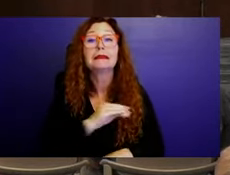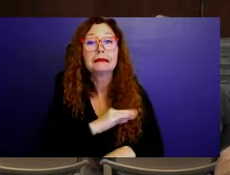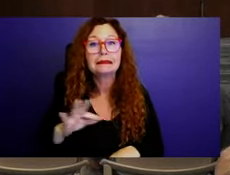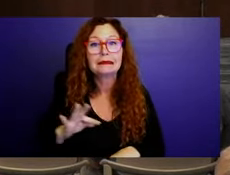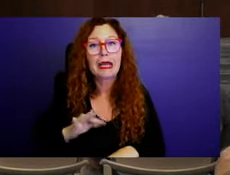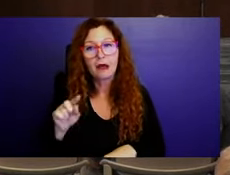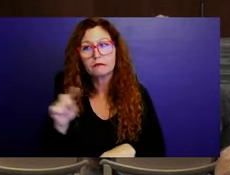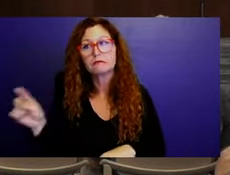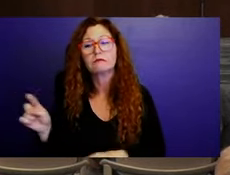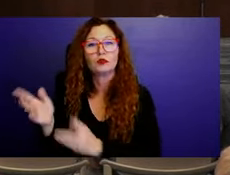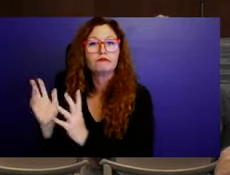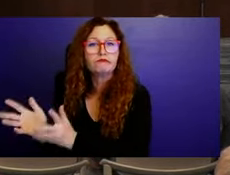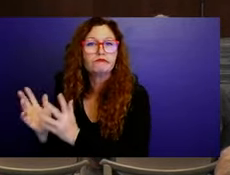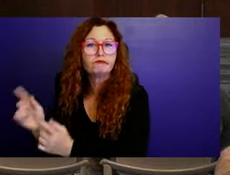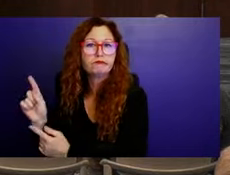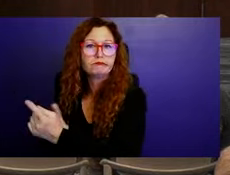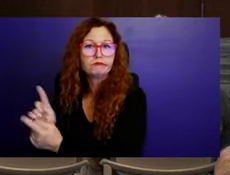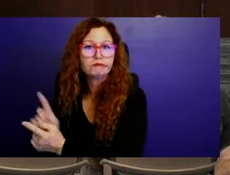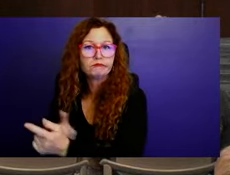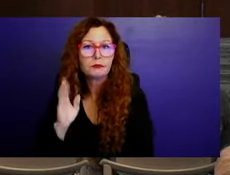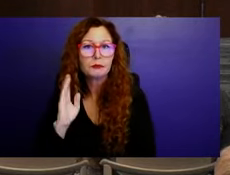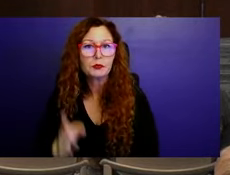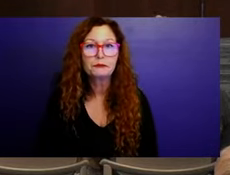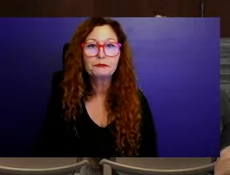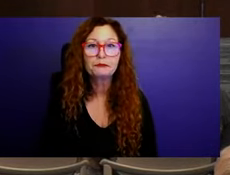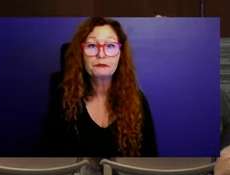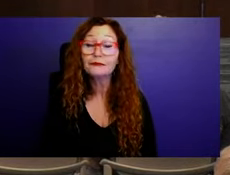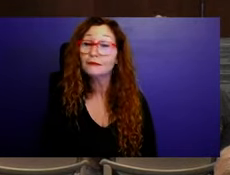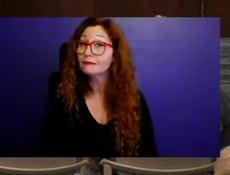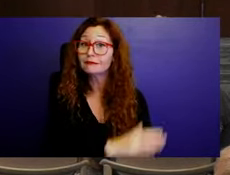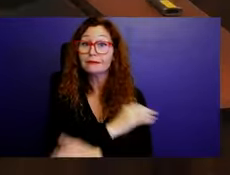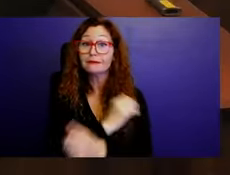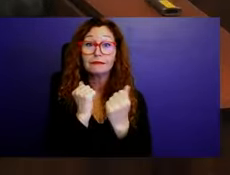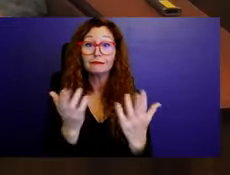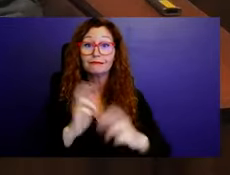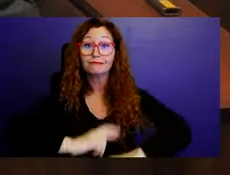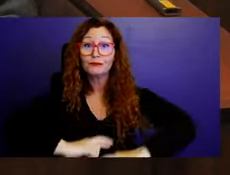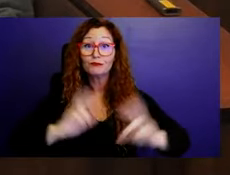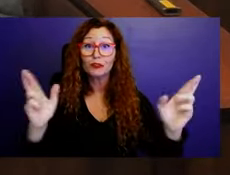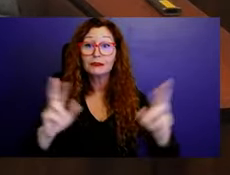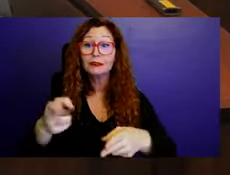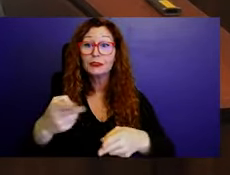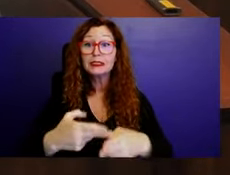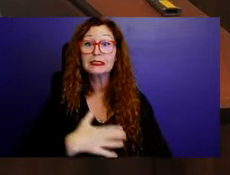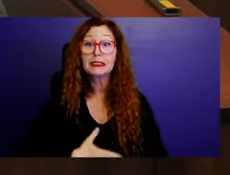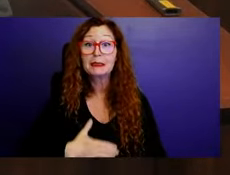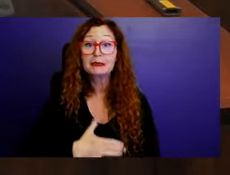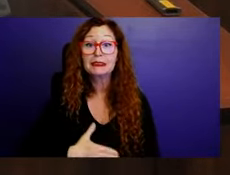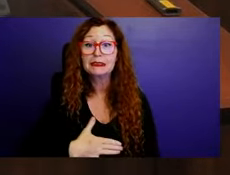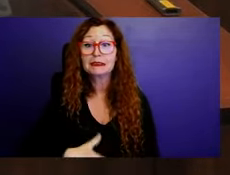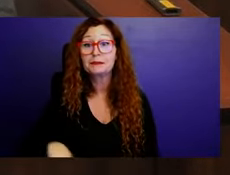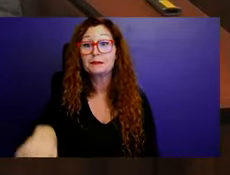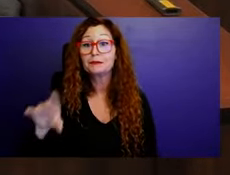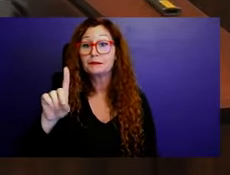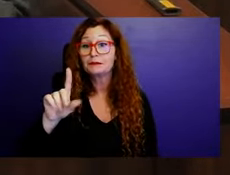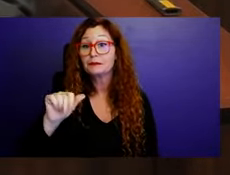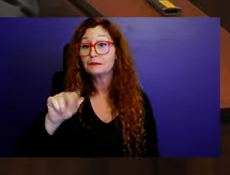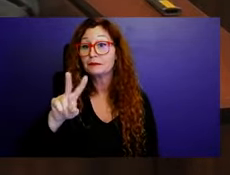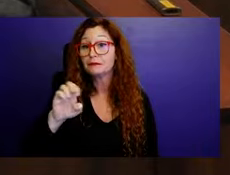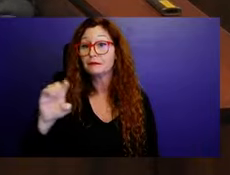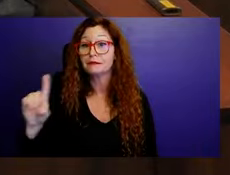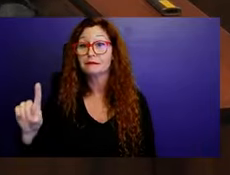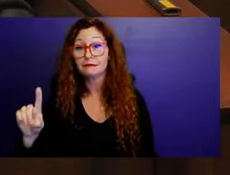switch to the timer. And as always, please state your name for the record and you may begin. David Katz, 67 Midwood Lane, Boynton Beach.